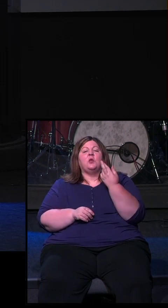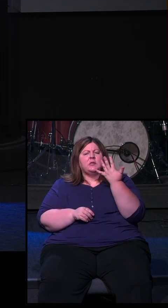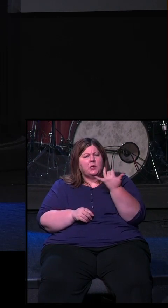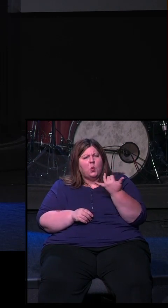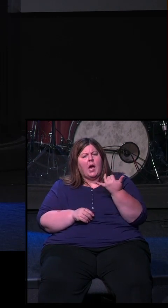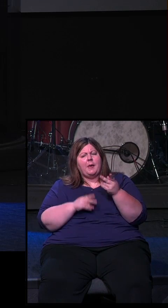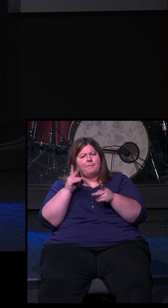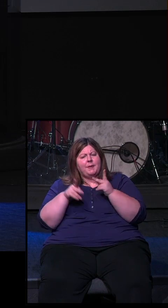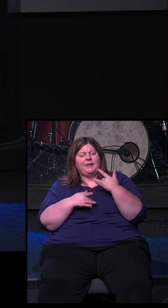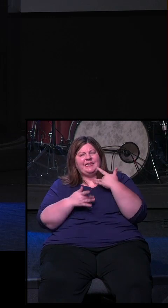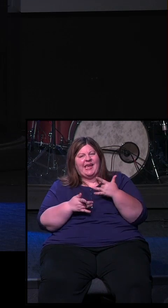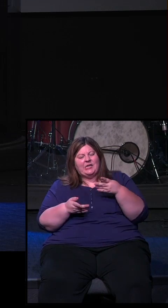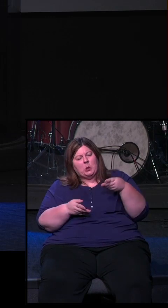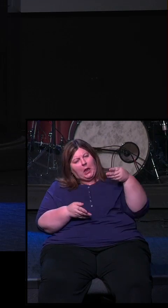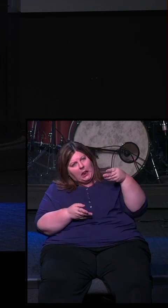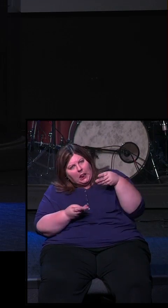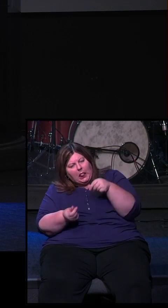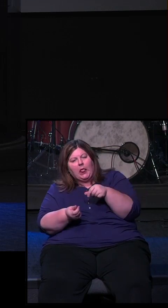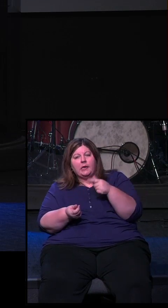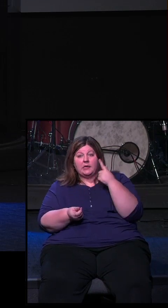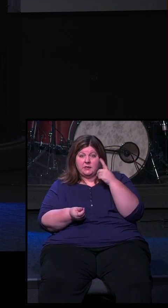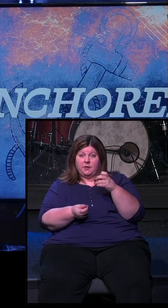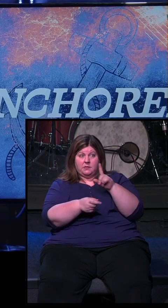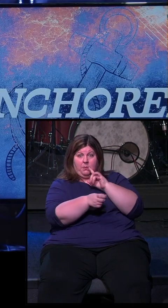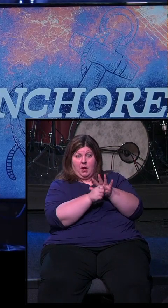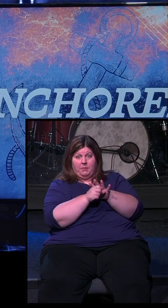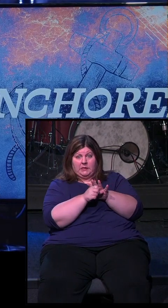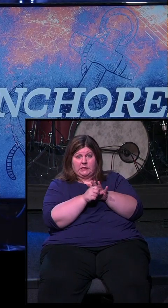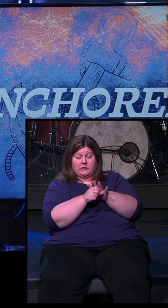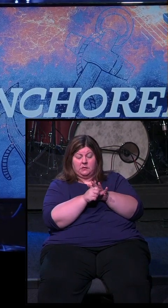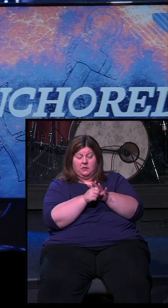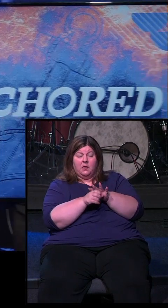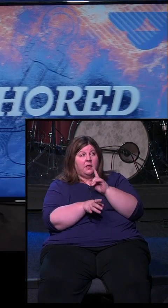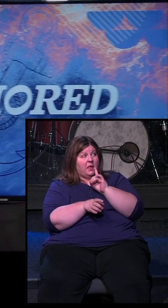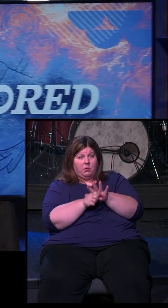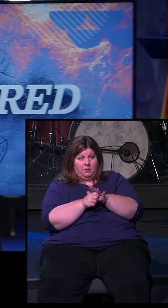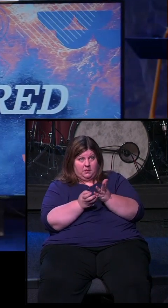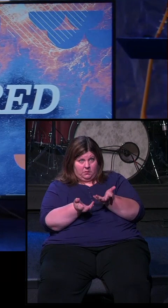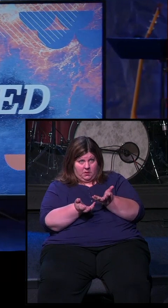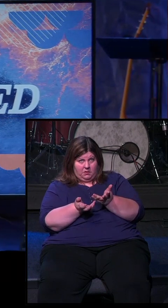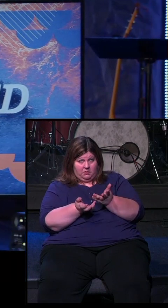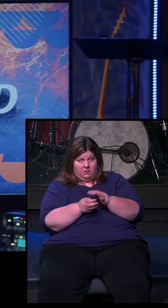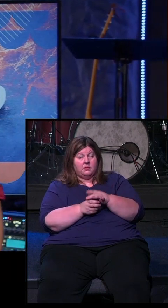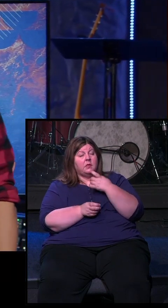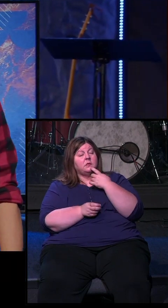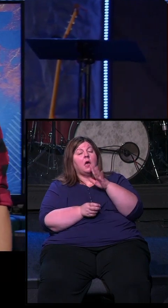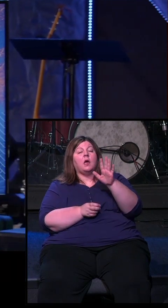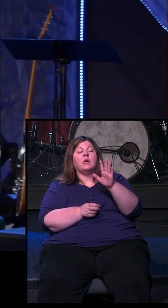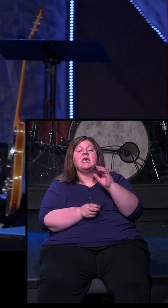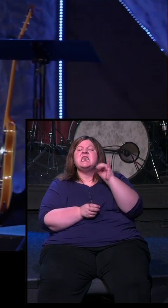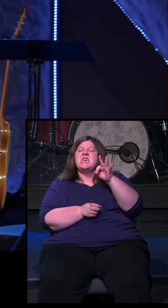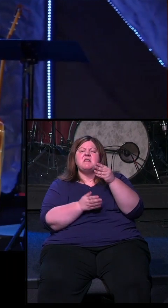because home security systems make a promise to us. And the promise that a home security system makes is if you